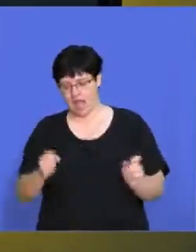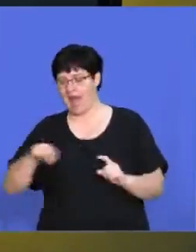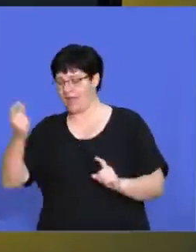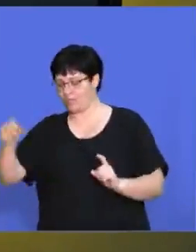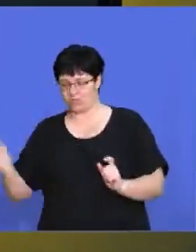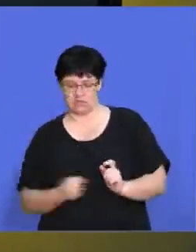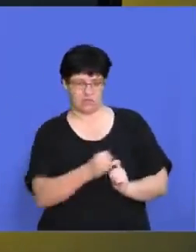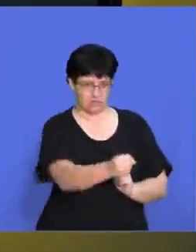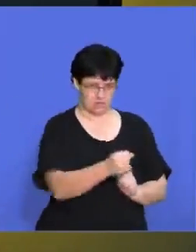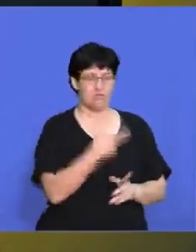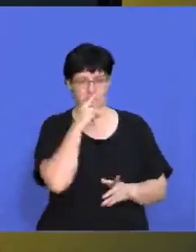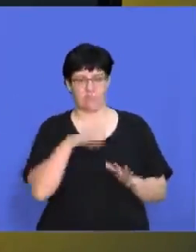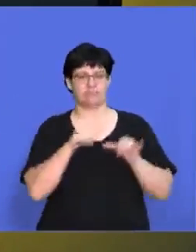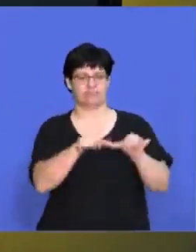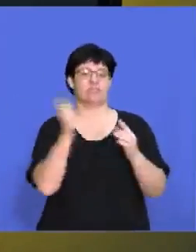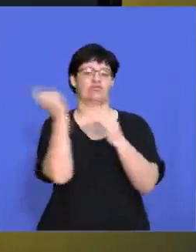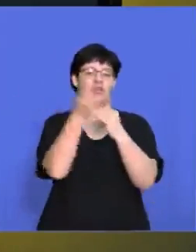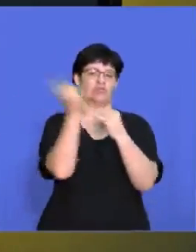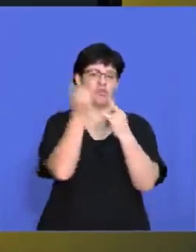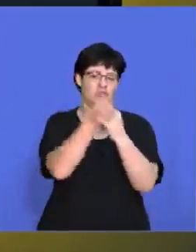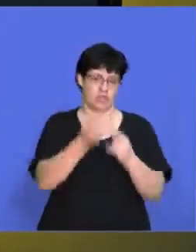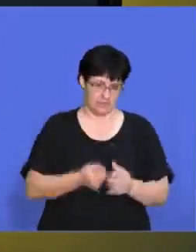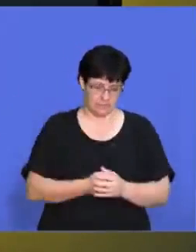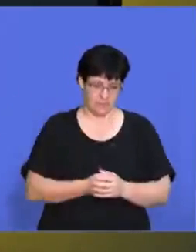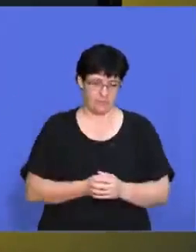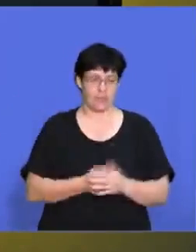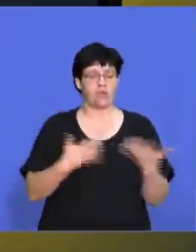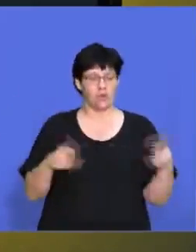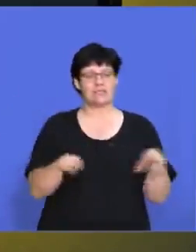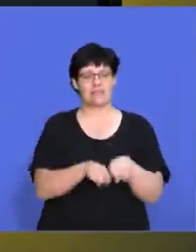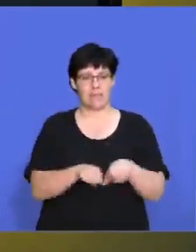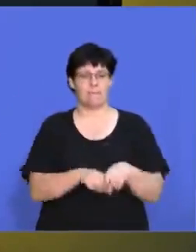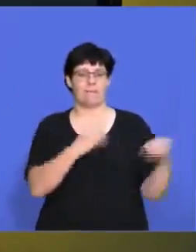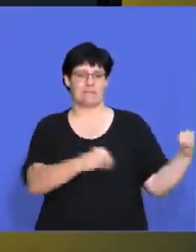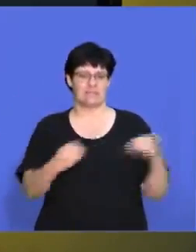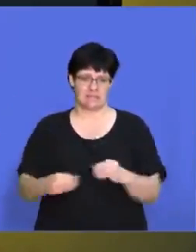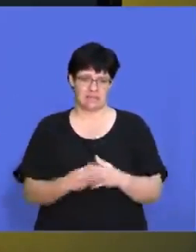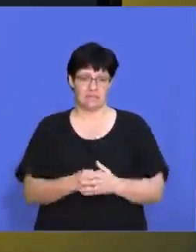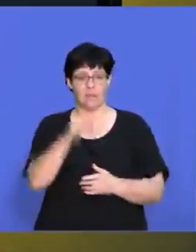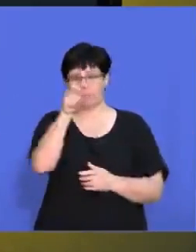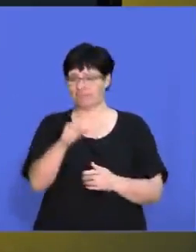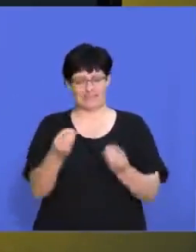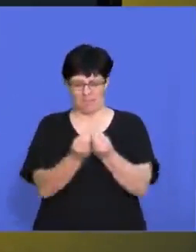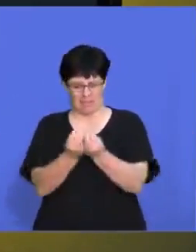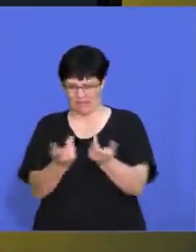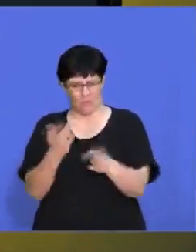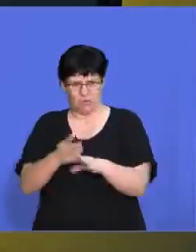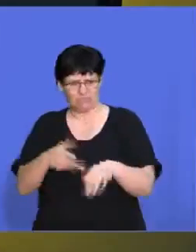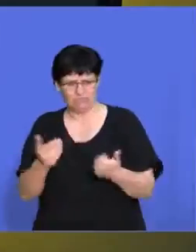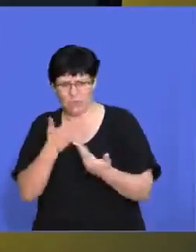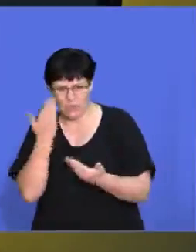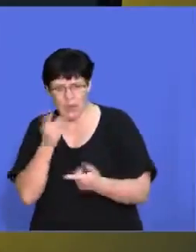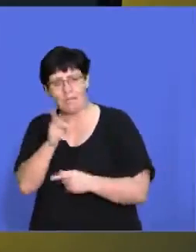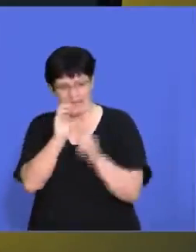so that they can go out there and and score some goals. It's the same thing with the business. If something's not working, you have to take that